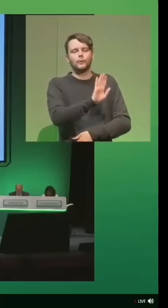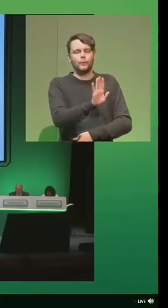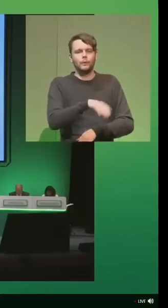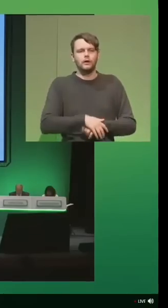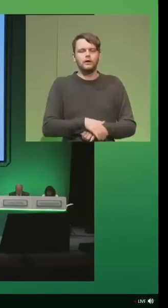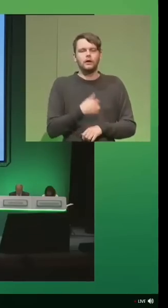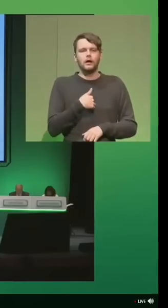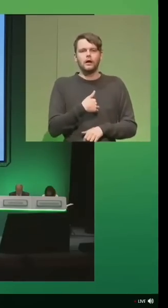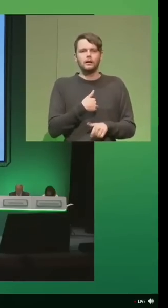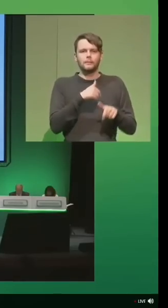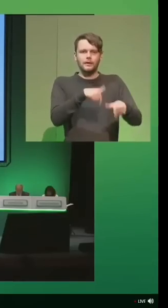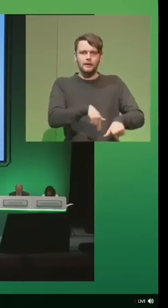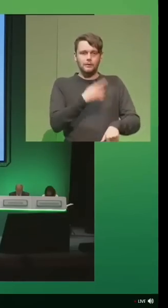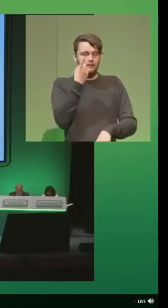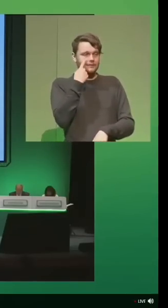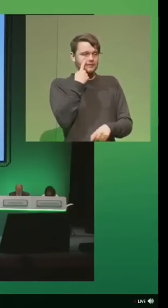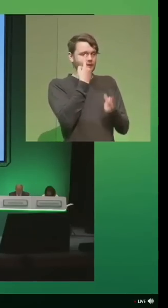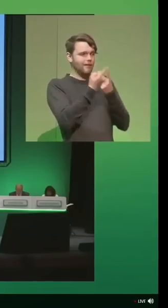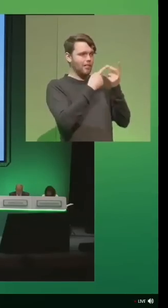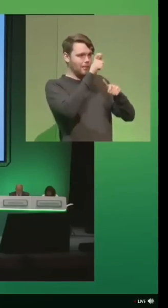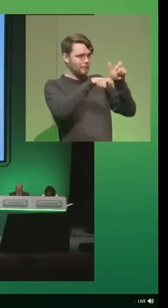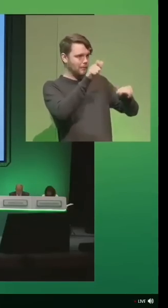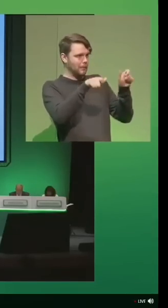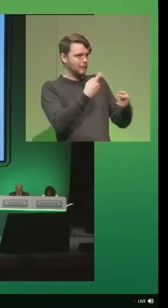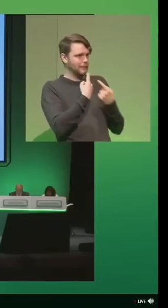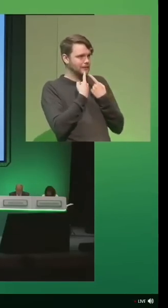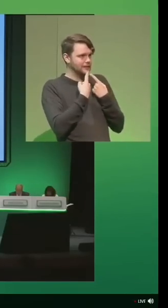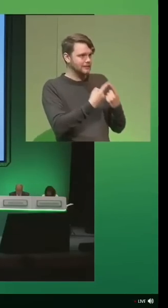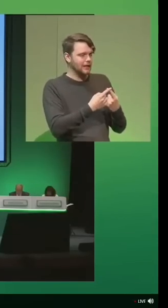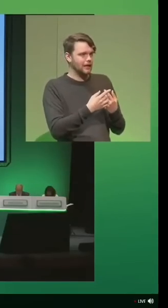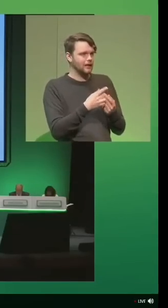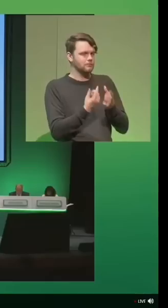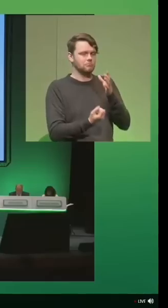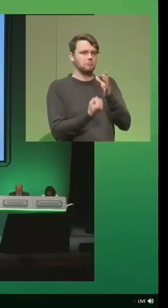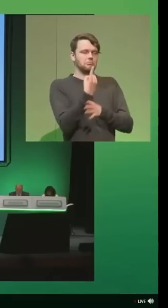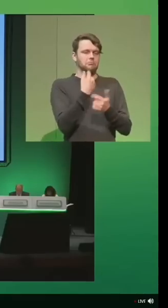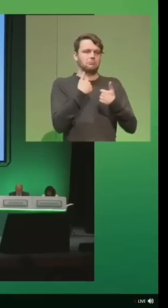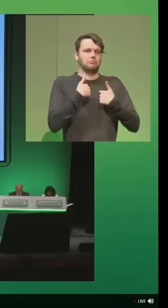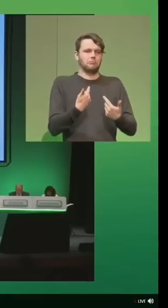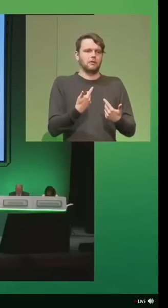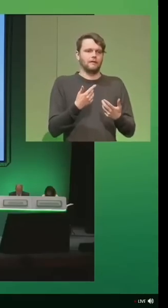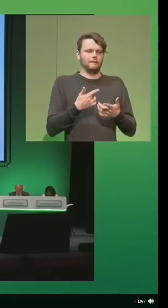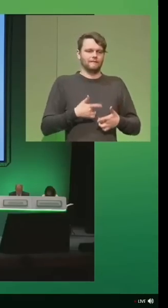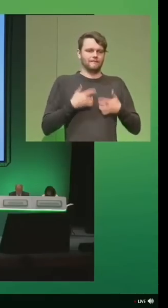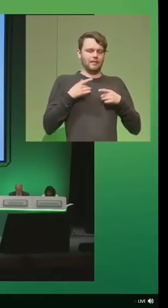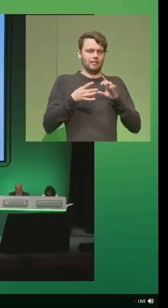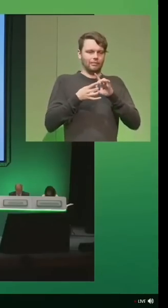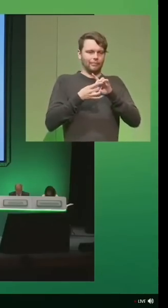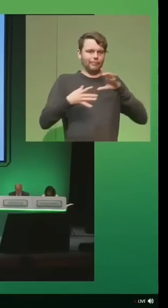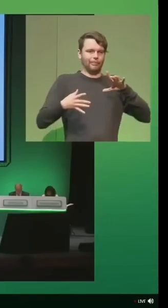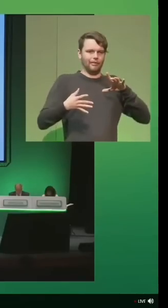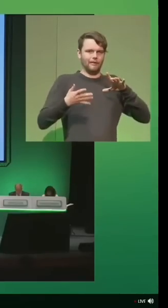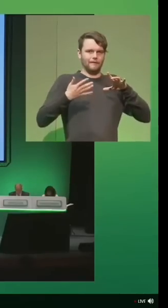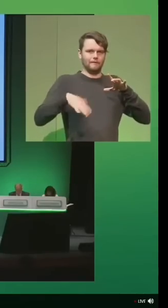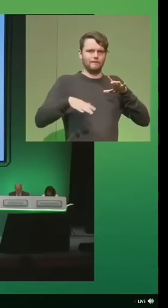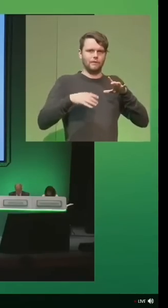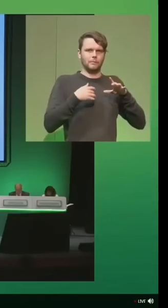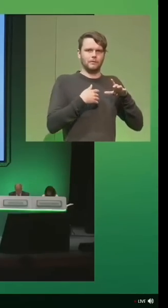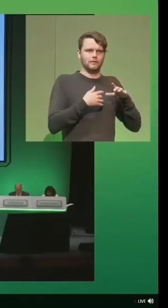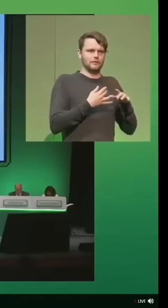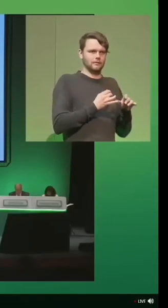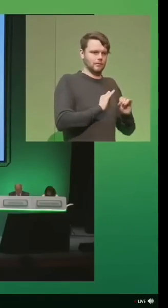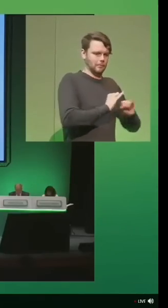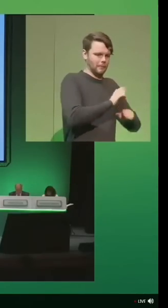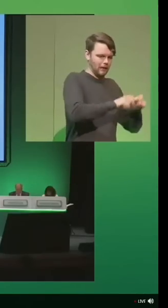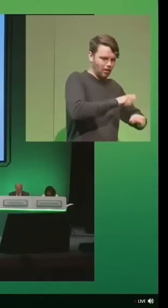now is I've seen what other people have said here, and it occurs to me that there is a disconnect between the bad apples,